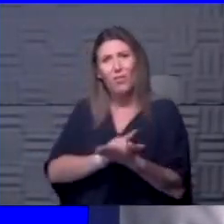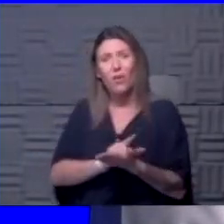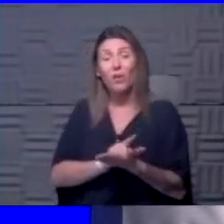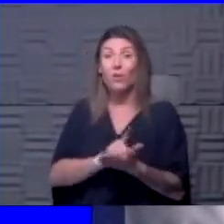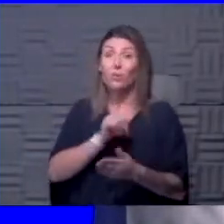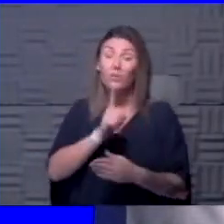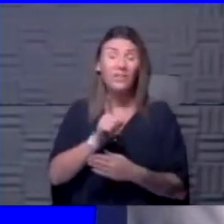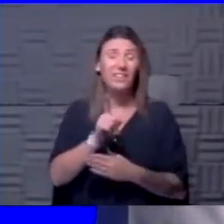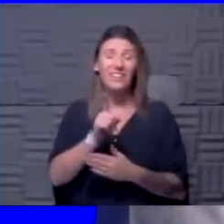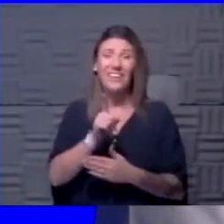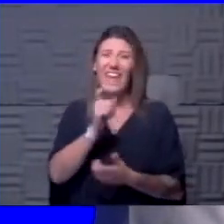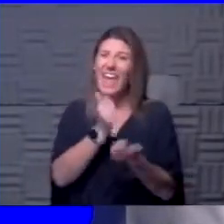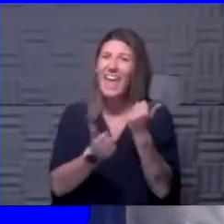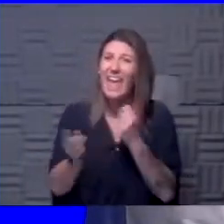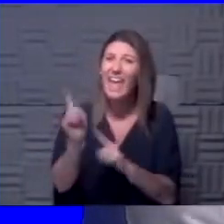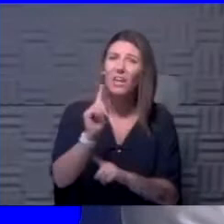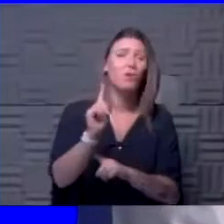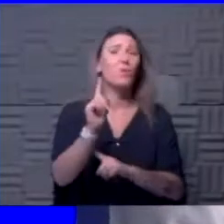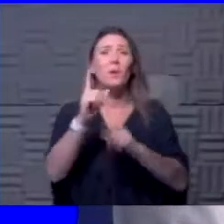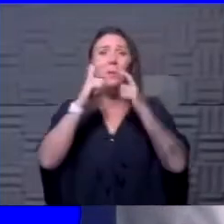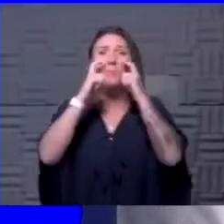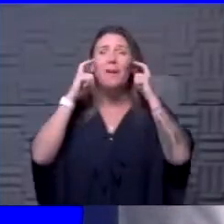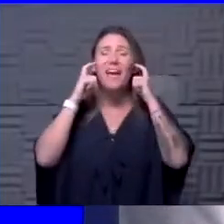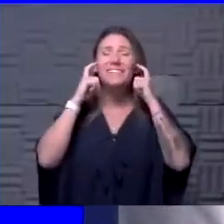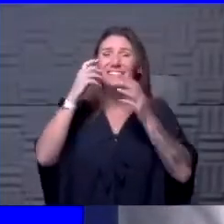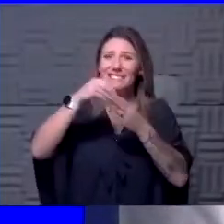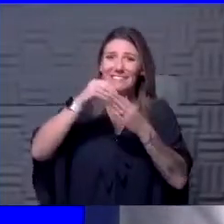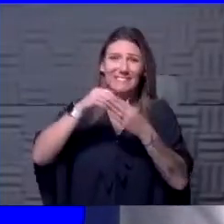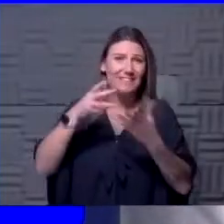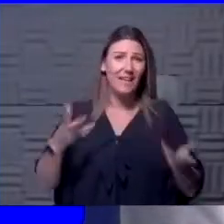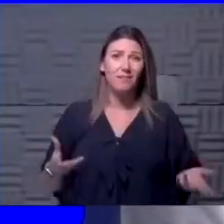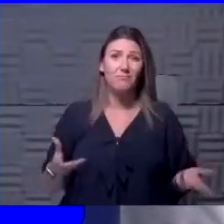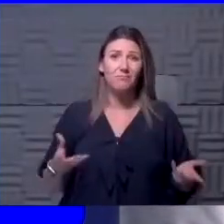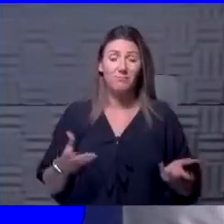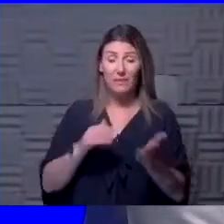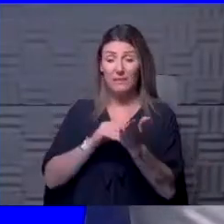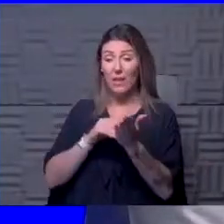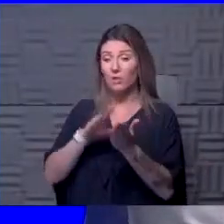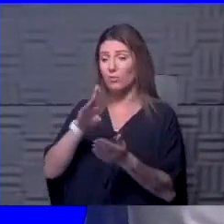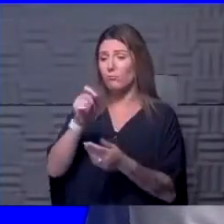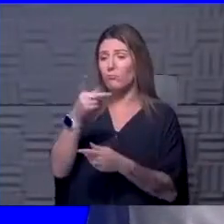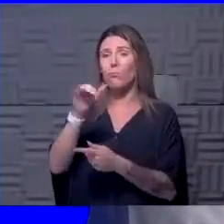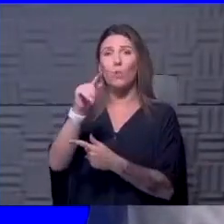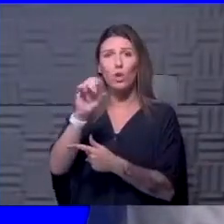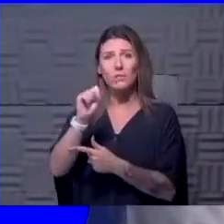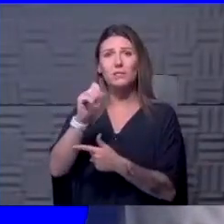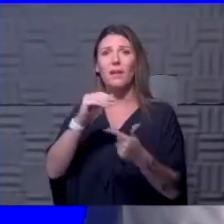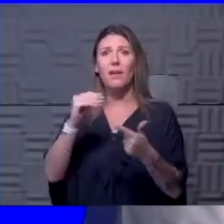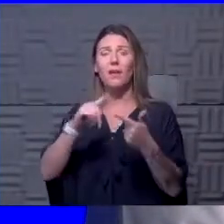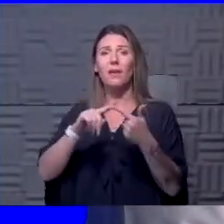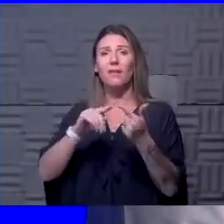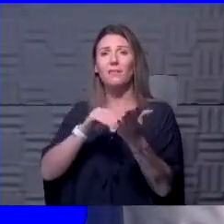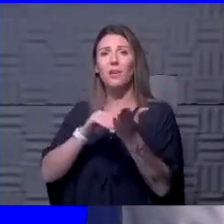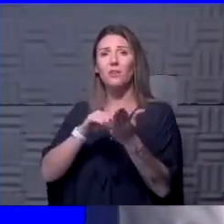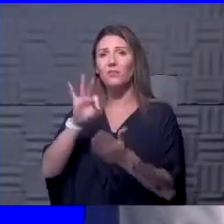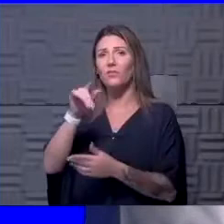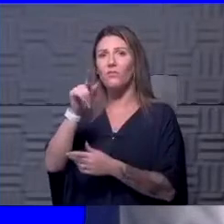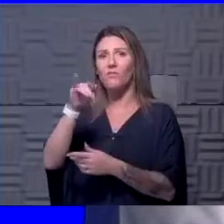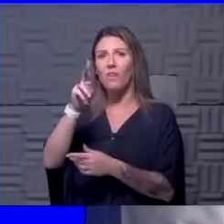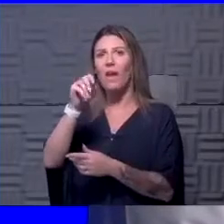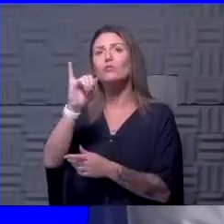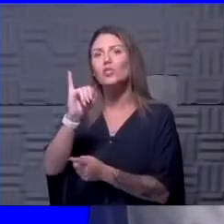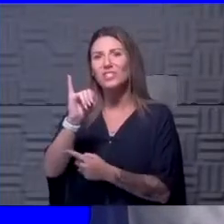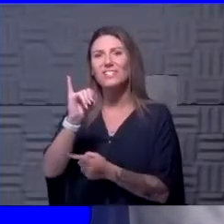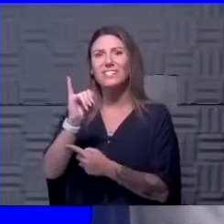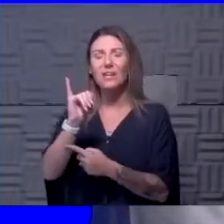masking everywhere indoors. In fact, what Dr. Birx told us is that, and even Dr. Fauci has said this, you know, when I'm outside and